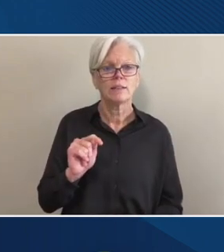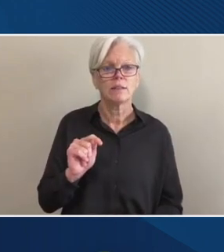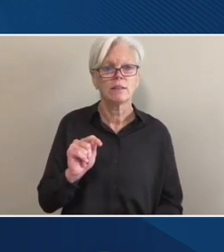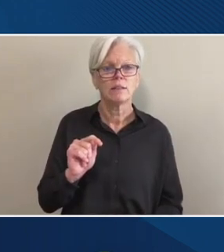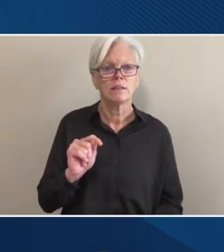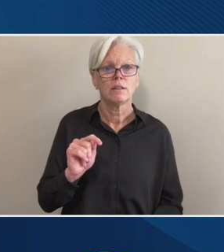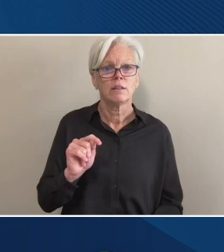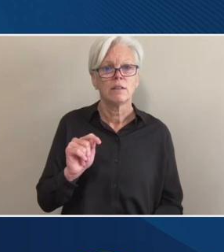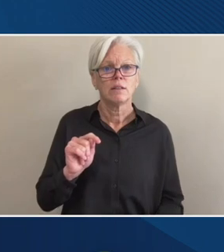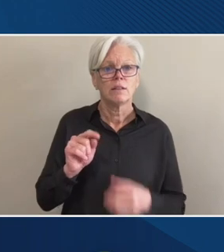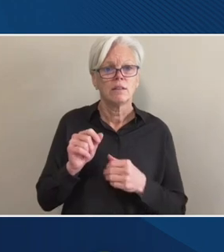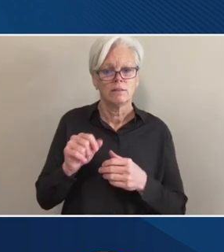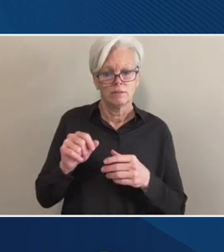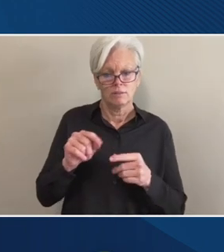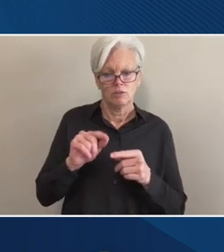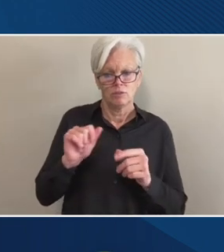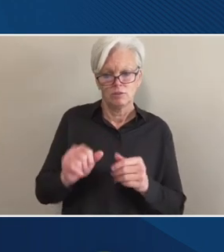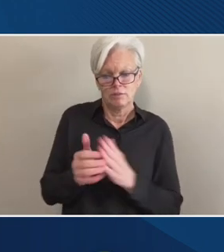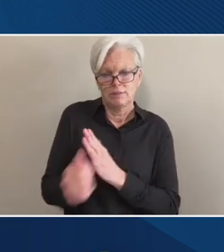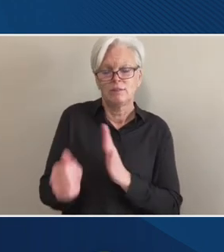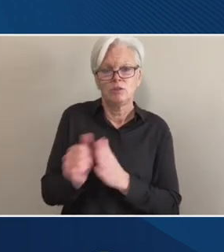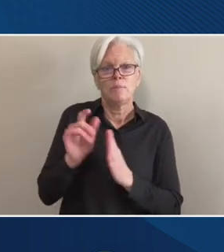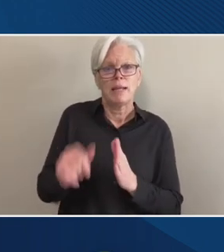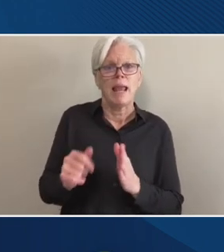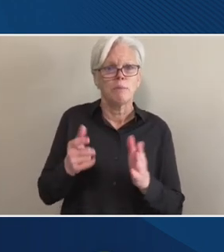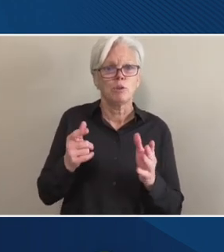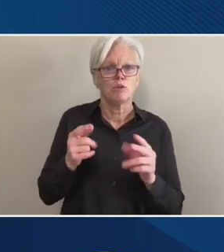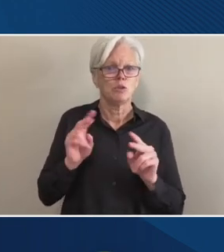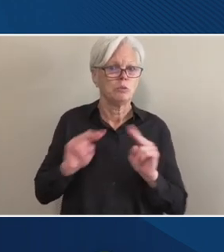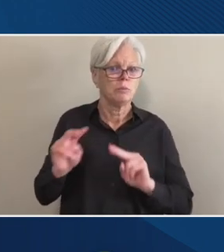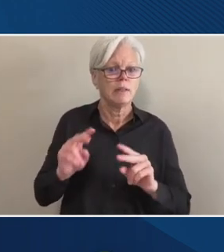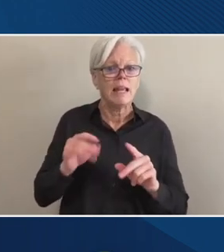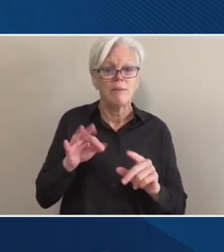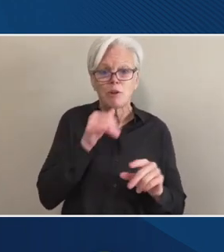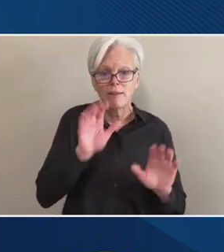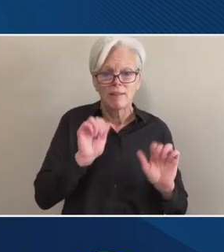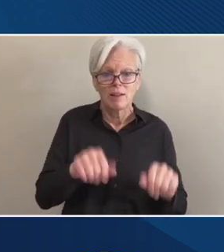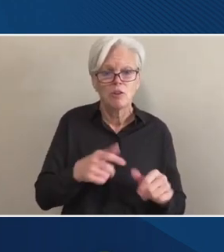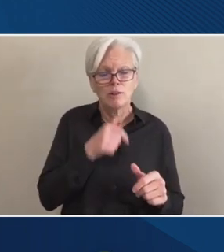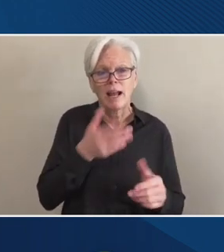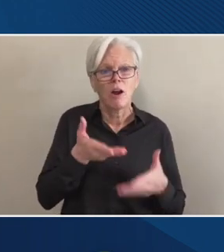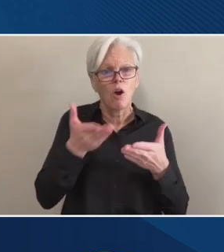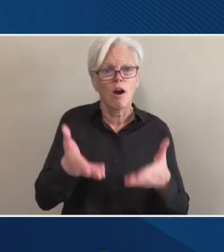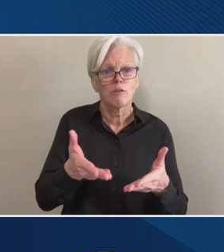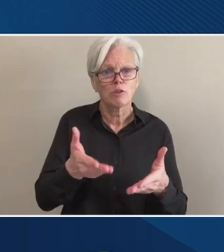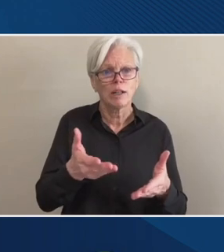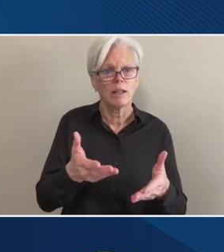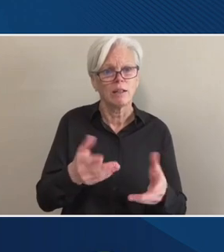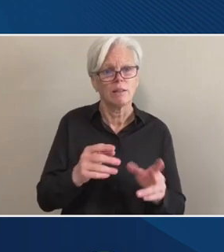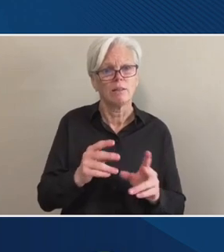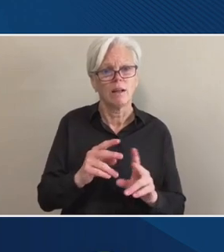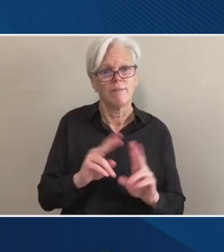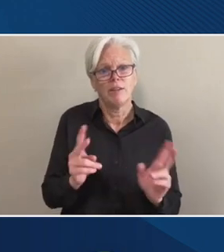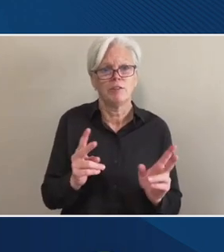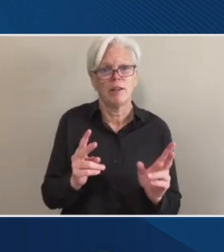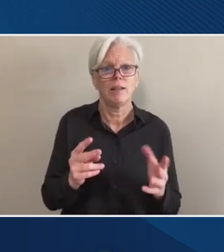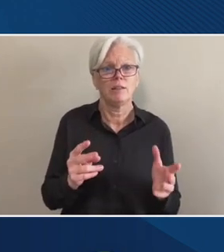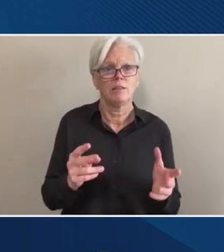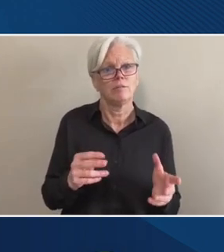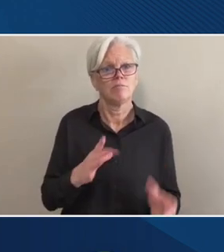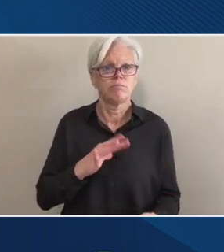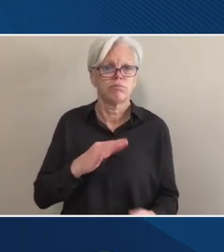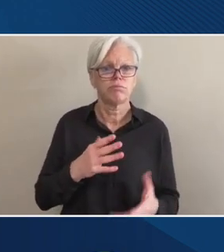they're doing. If you don't have that capability, you're probably not offering a particularly robust academic